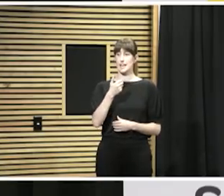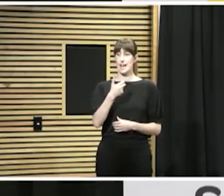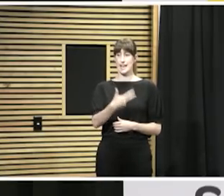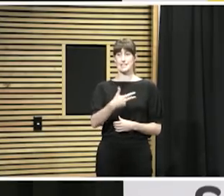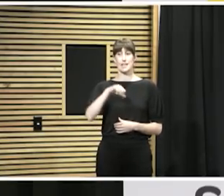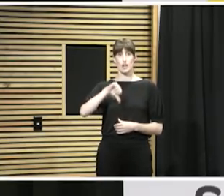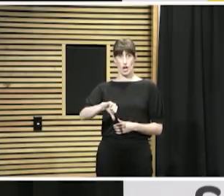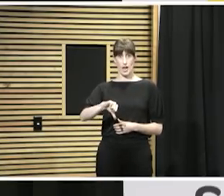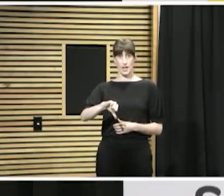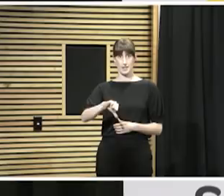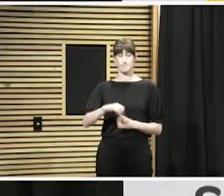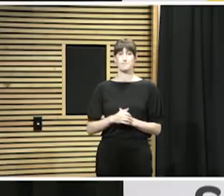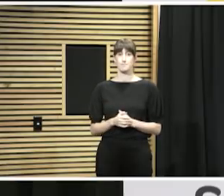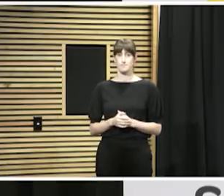yesterday.